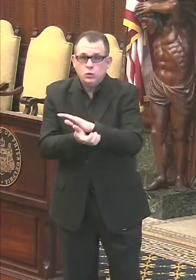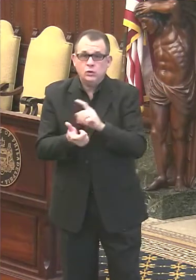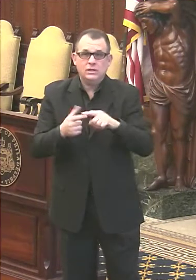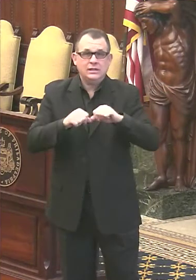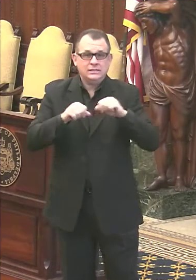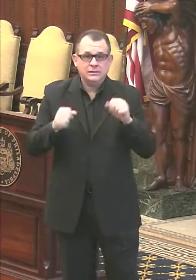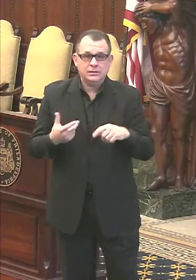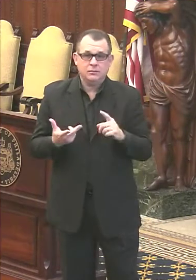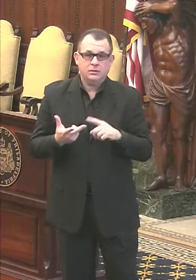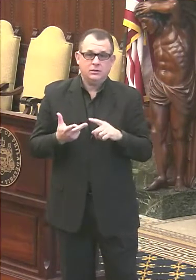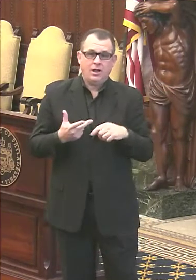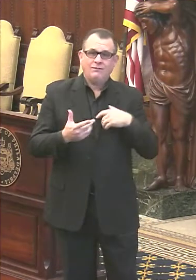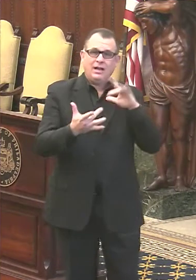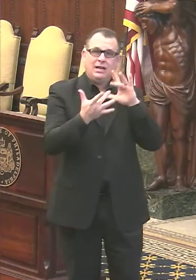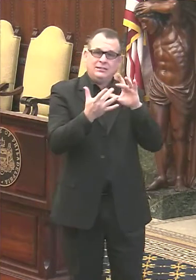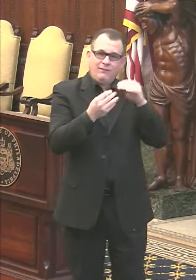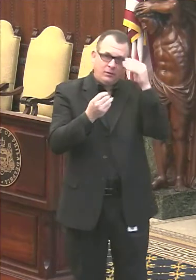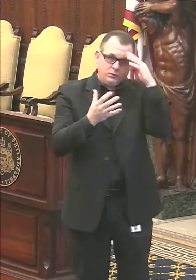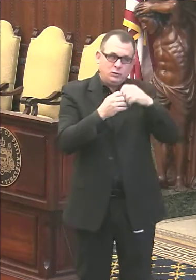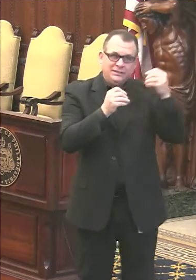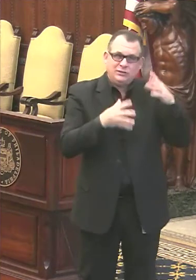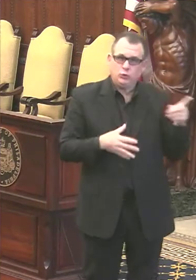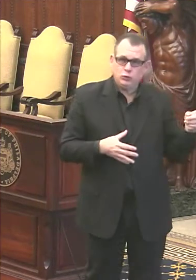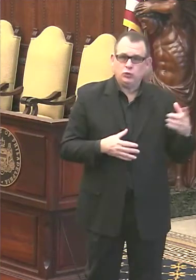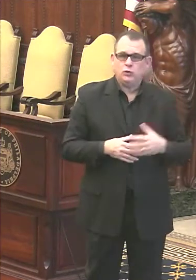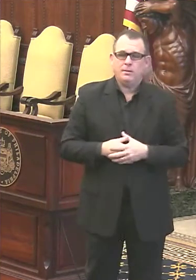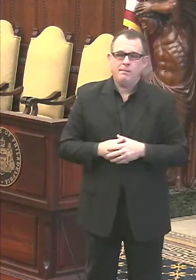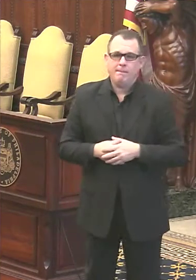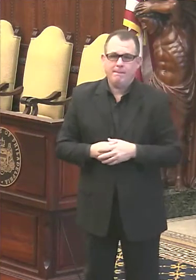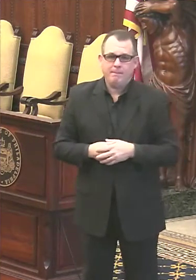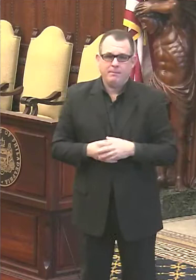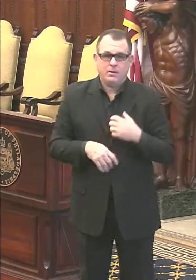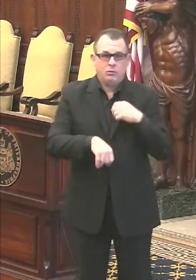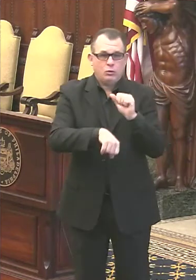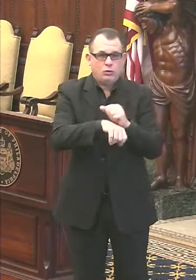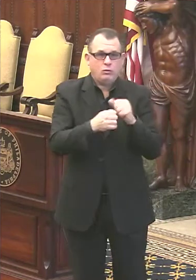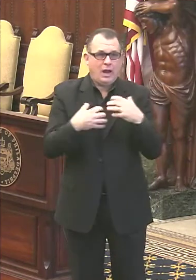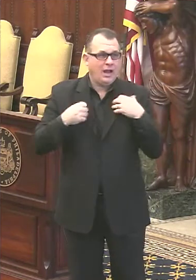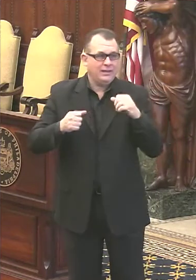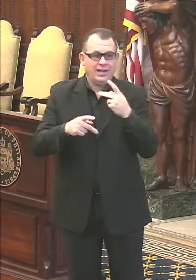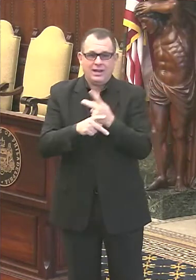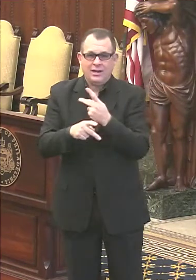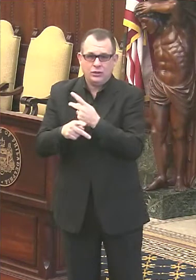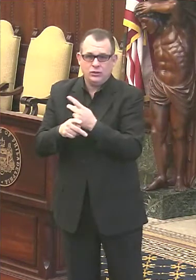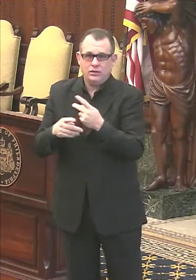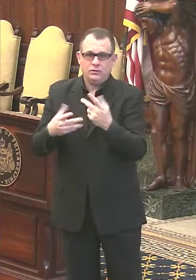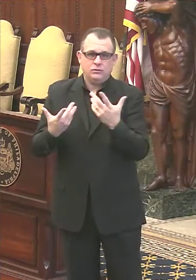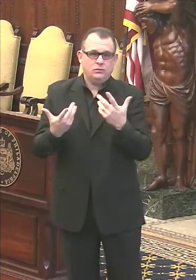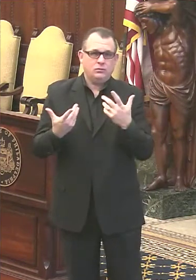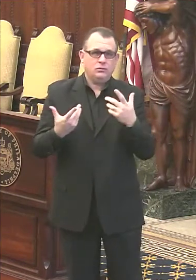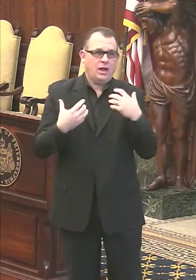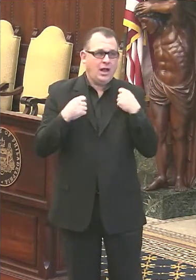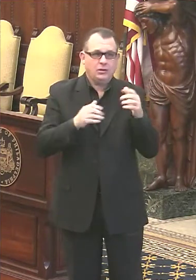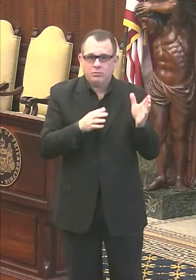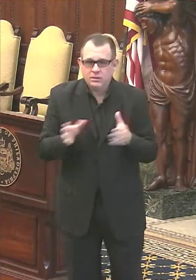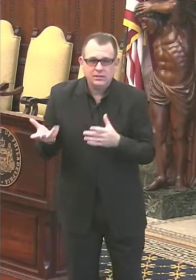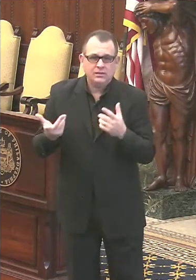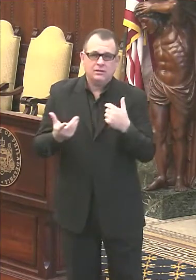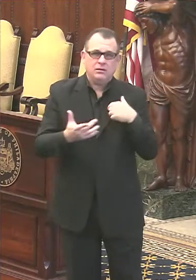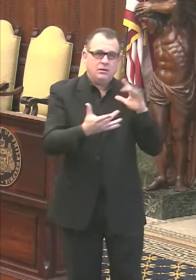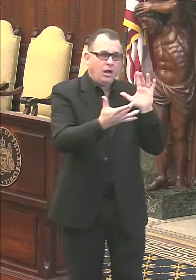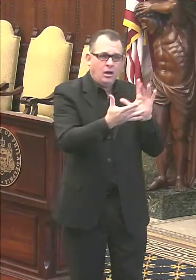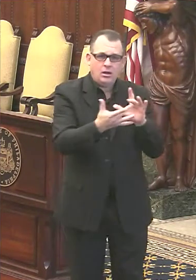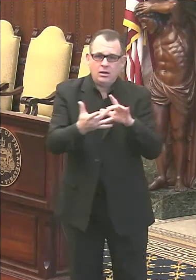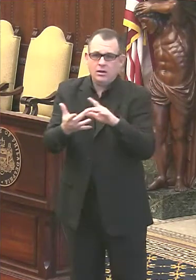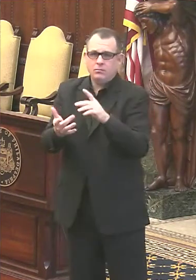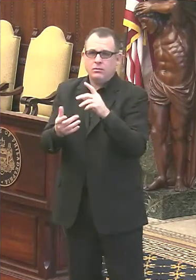teachers when we get to teachers. And we're working, as I said, with health care providers and health plans who have contact information for patients who have high-risk